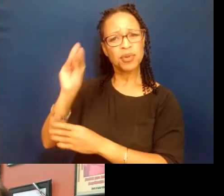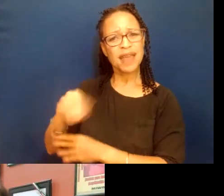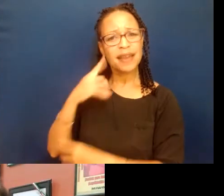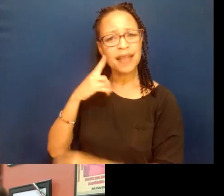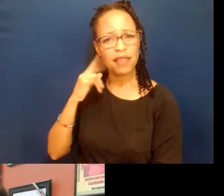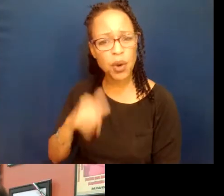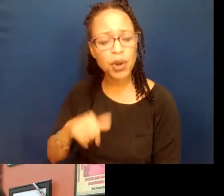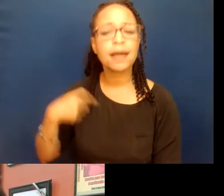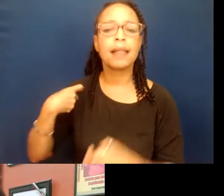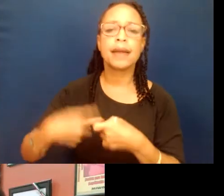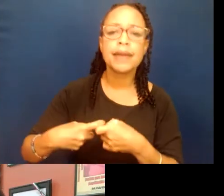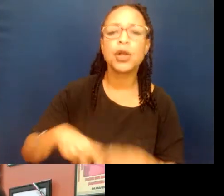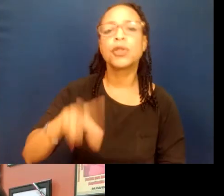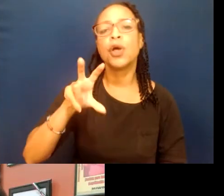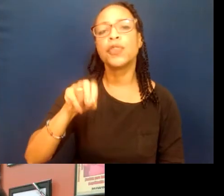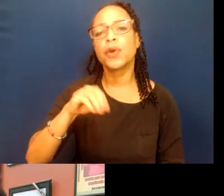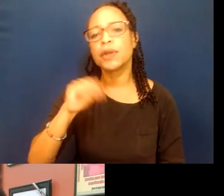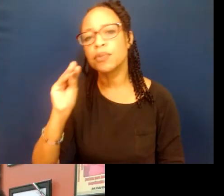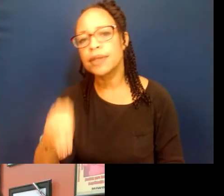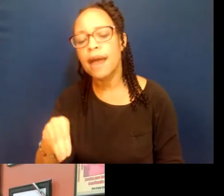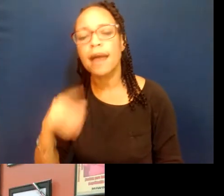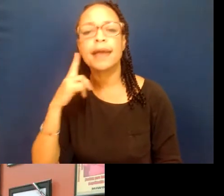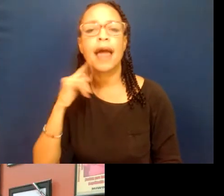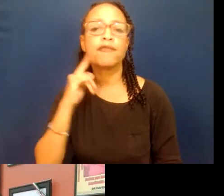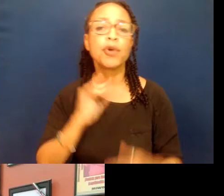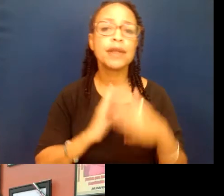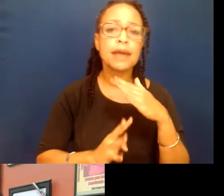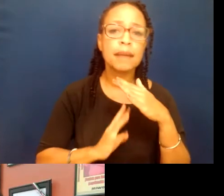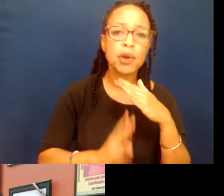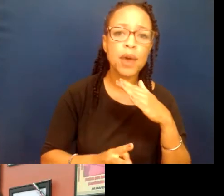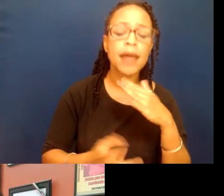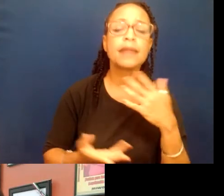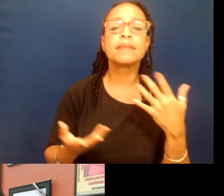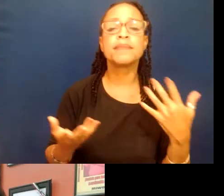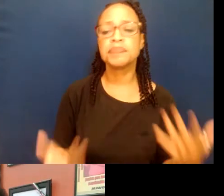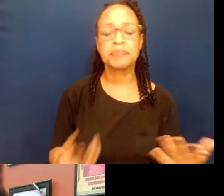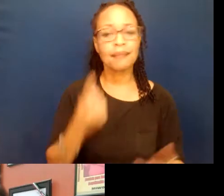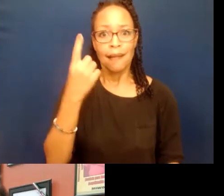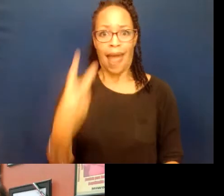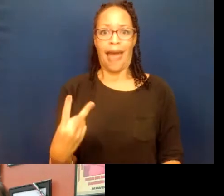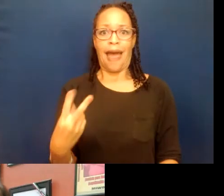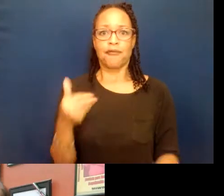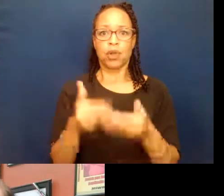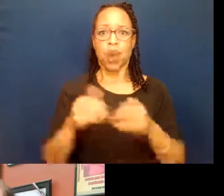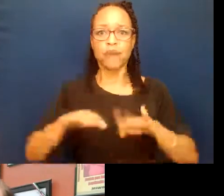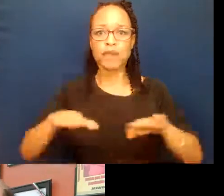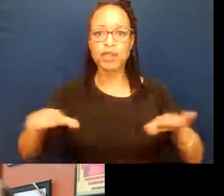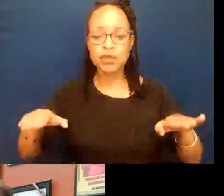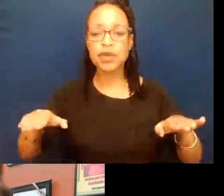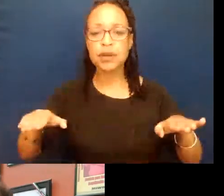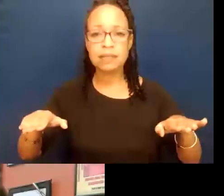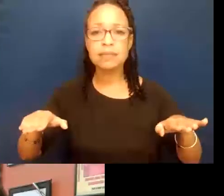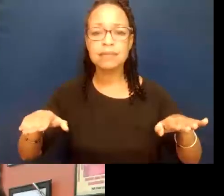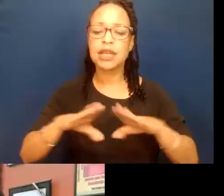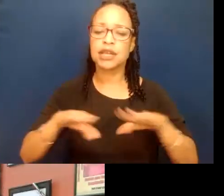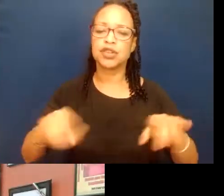Californians are immigrants, and almost the half of the children are children of immigrants. Entonces,